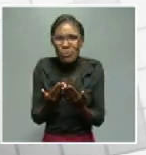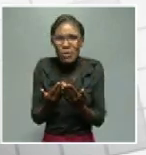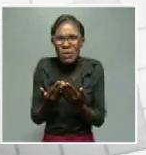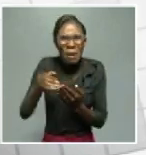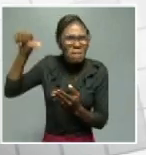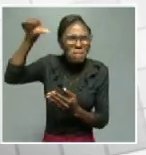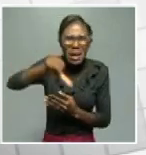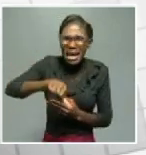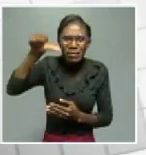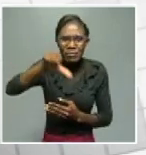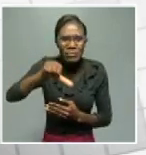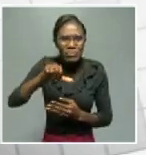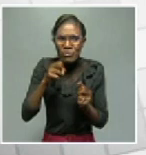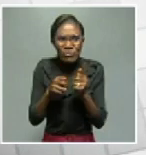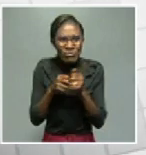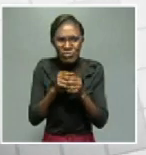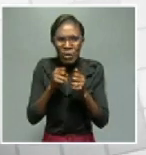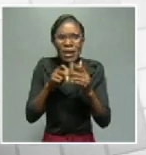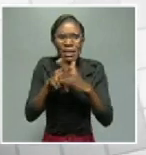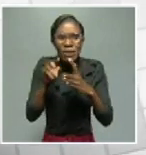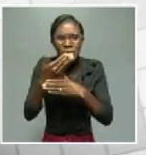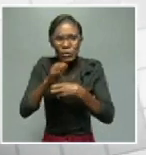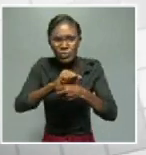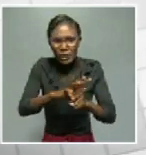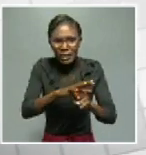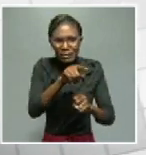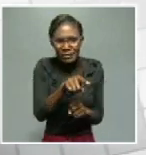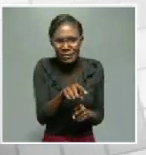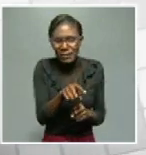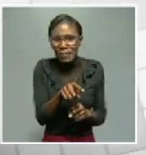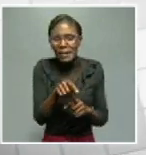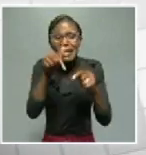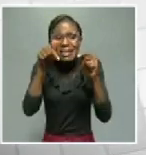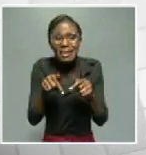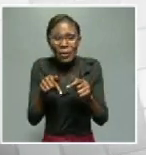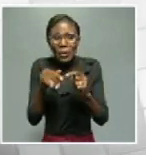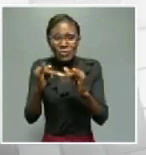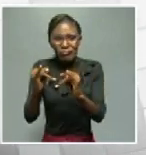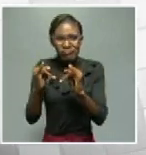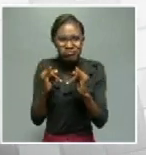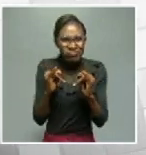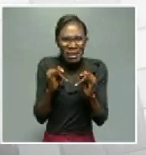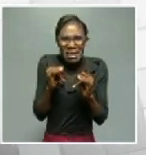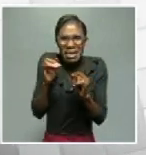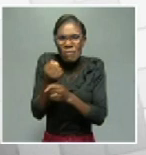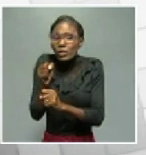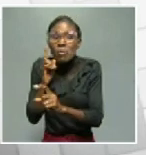by the COVID-19 pandemic. And as you know, it's an uninvited, uncontrolled